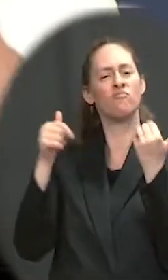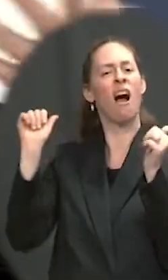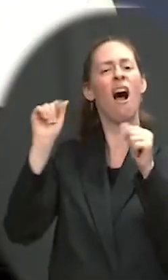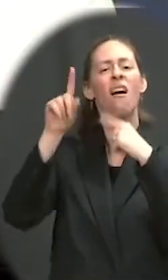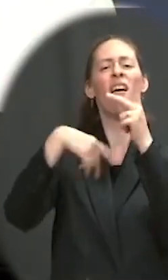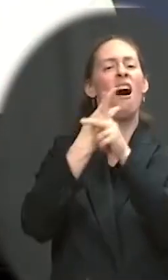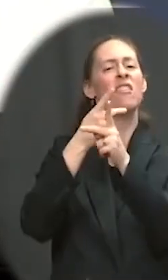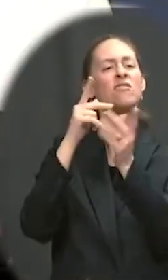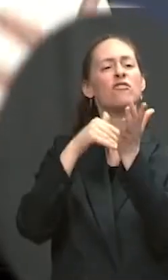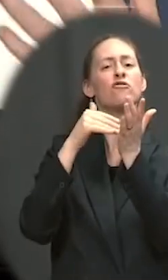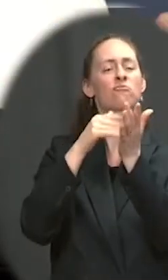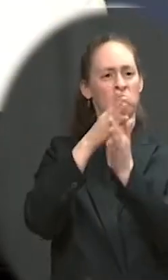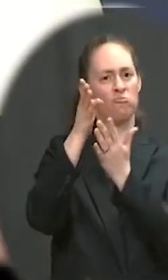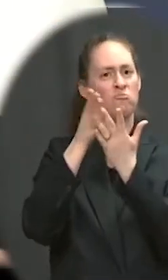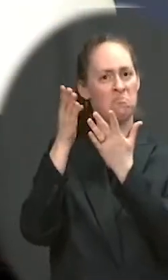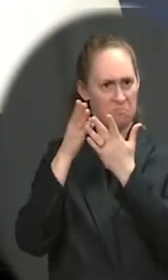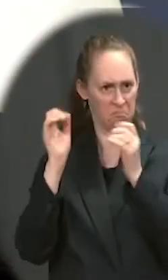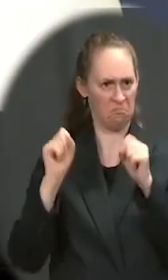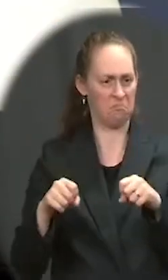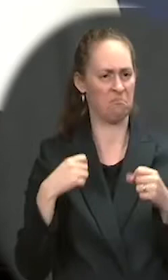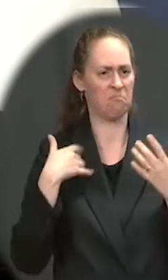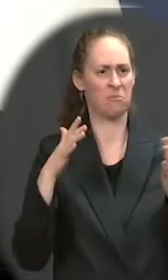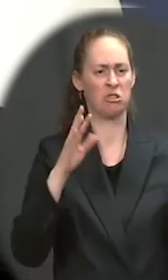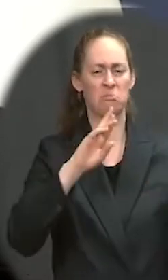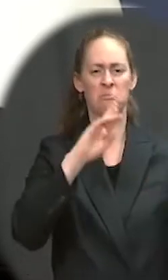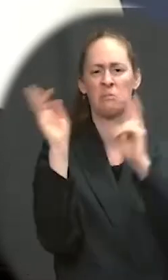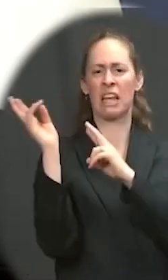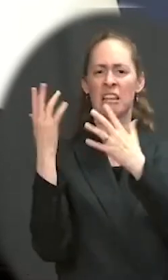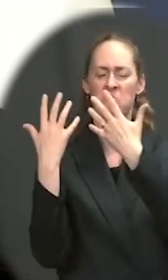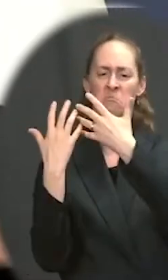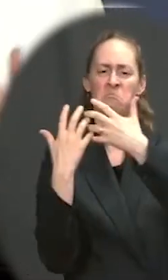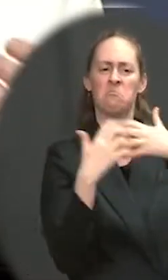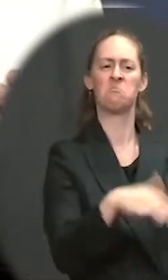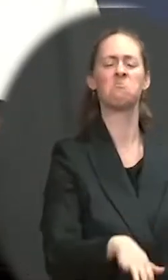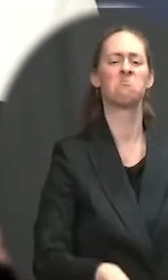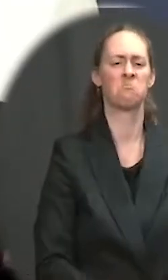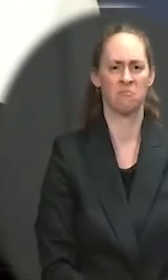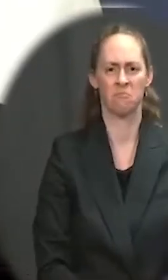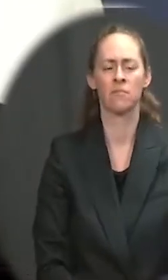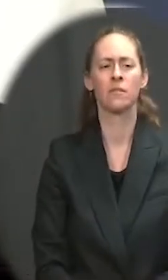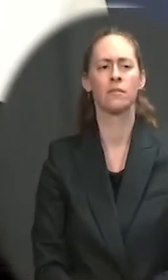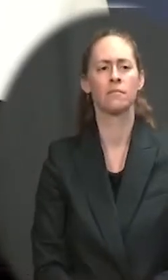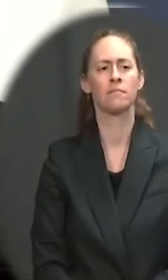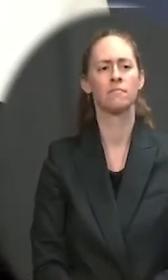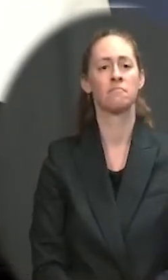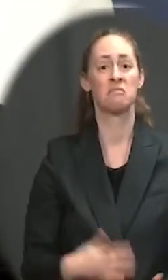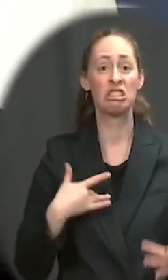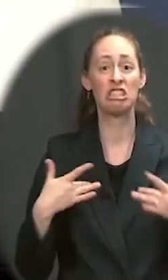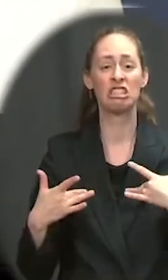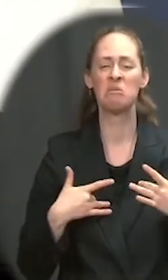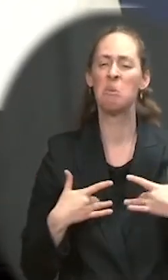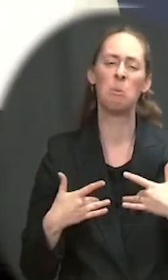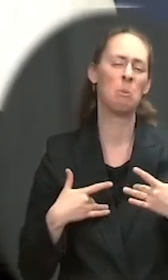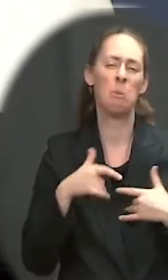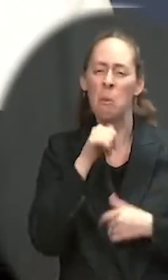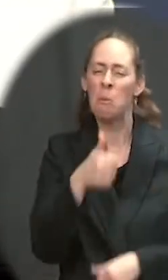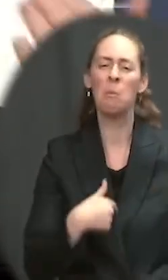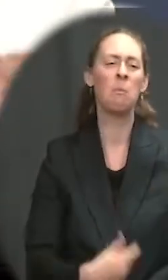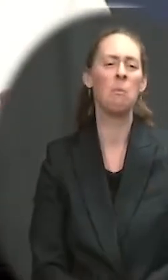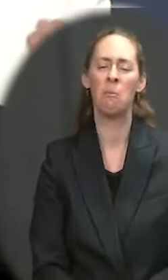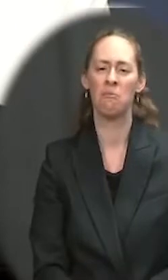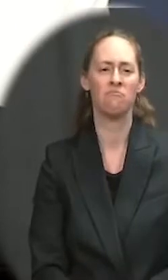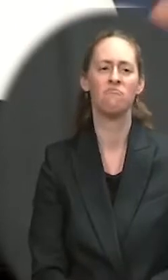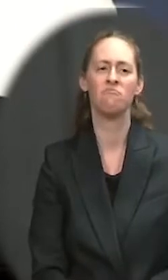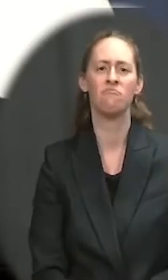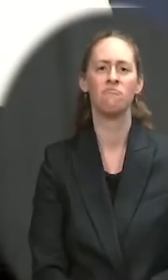country, there's a range of options for people who can do exactly that. So that's not a concern that we are tracking at this point in time,